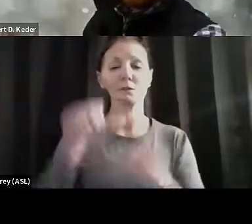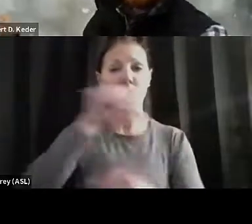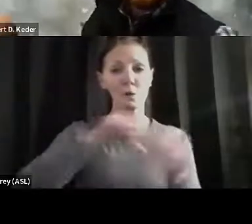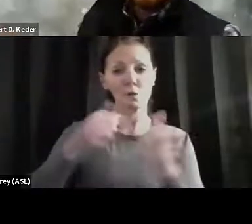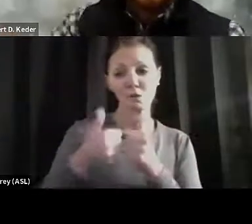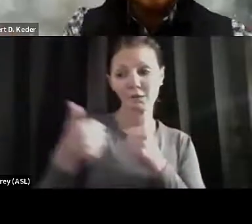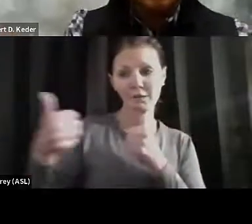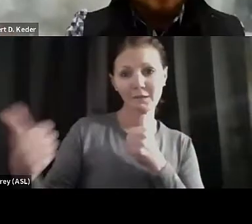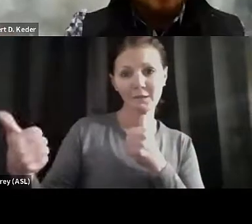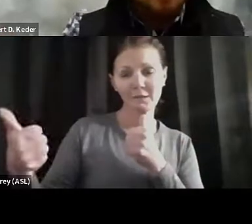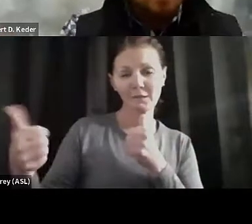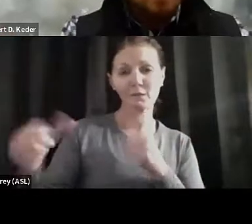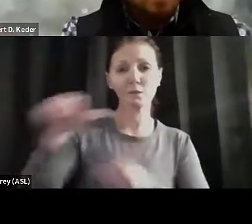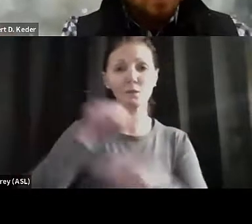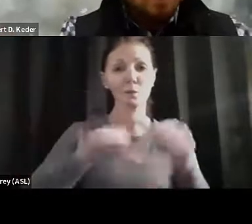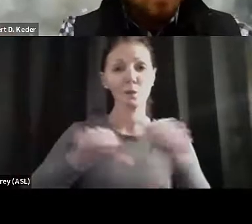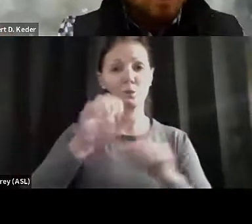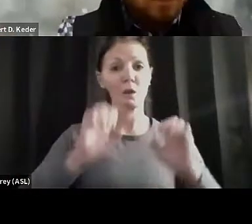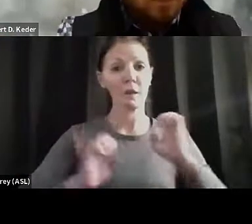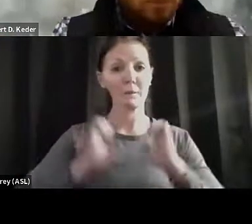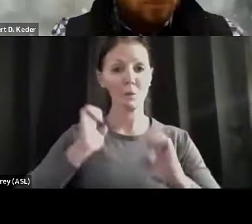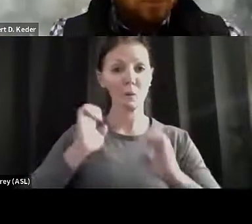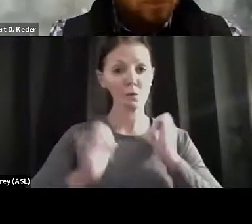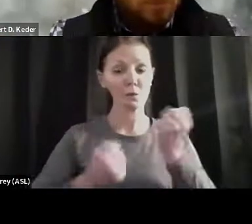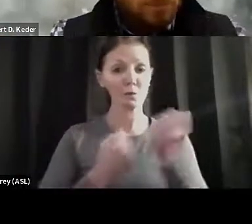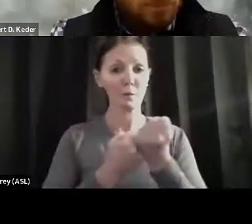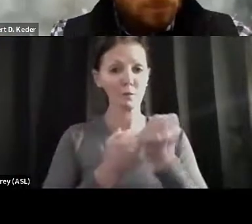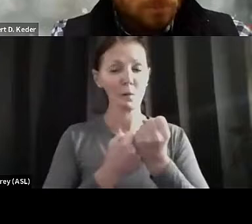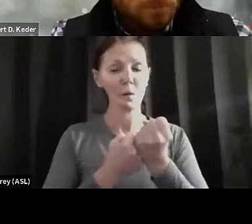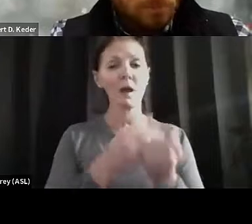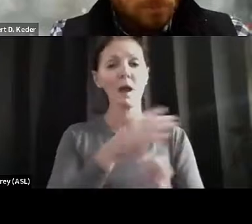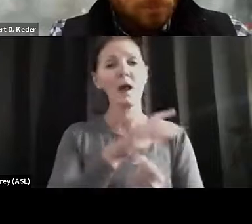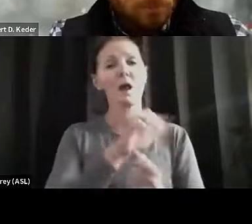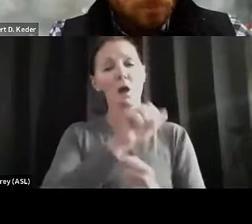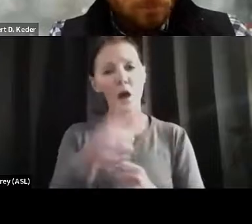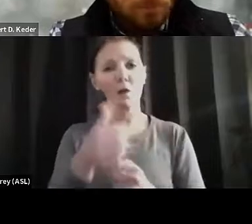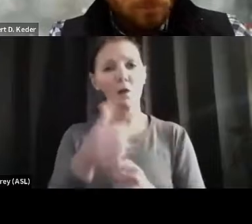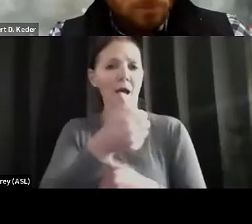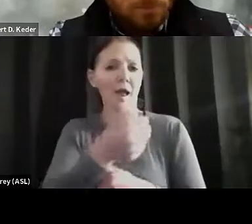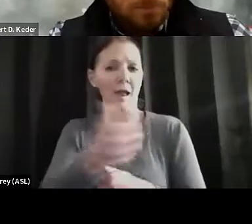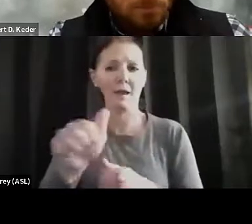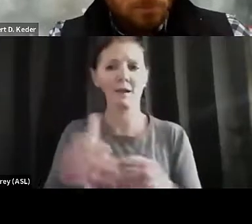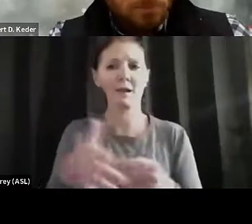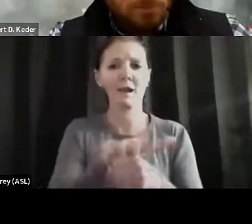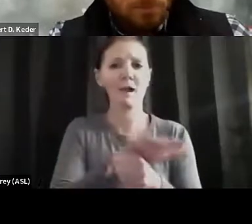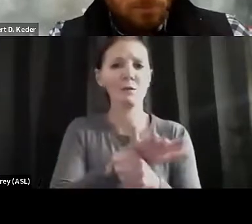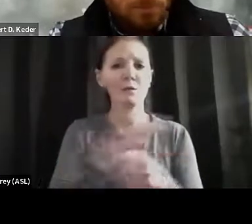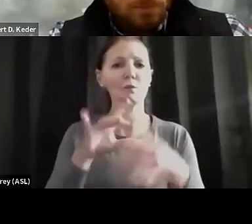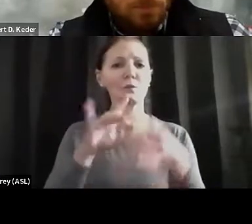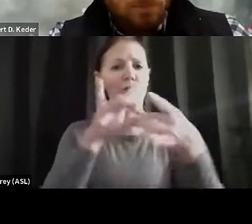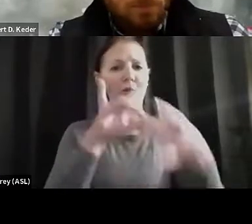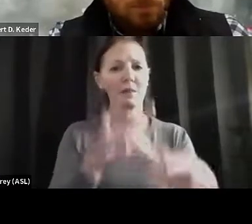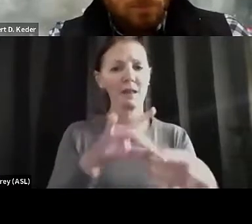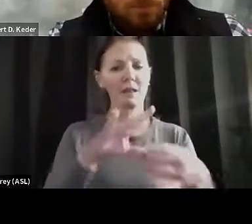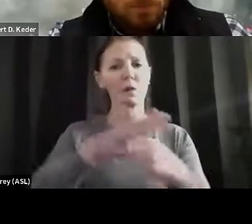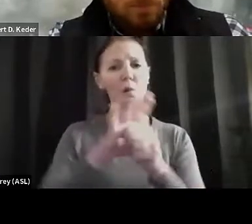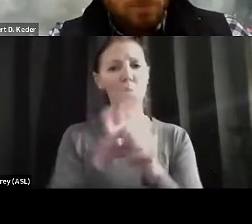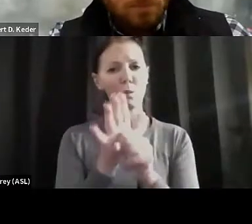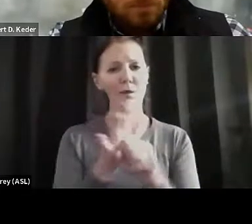emotional supports, and all other COVID-related health concerns. So without further